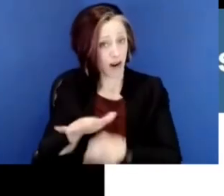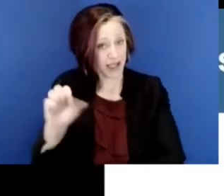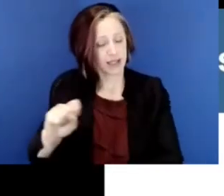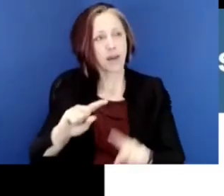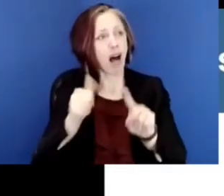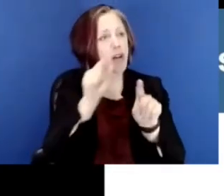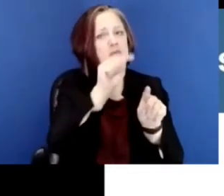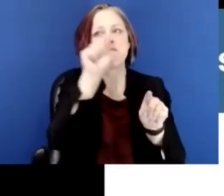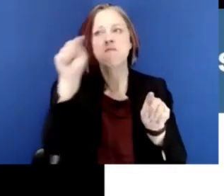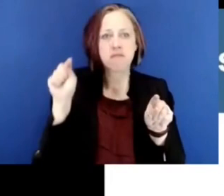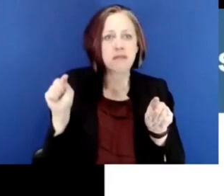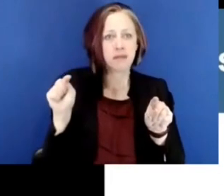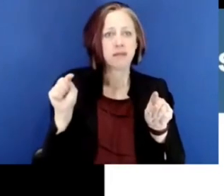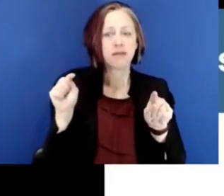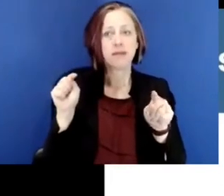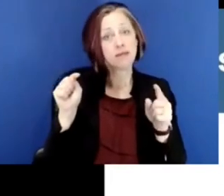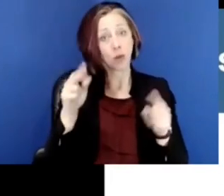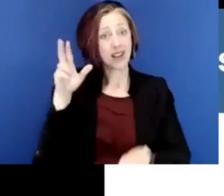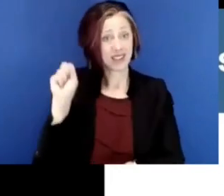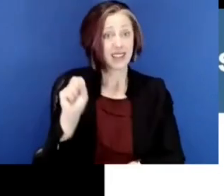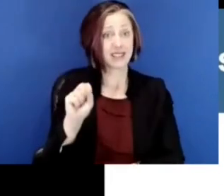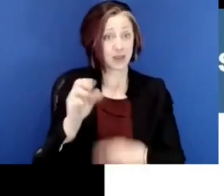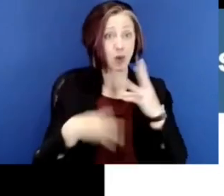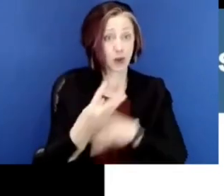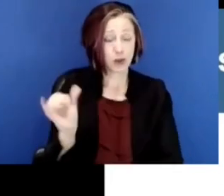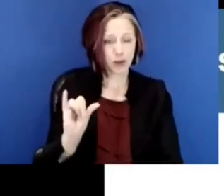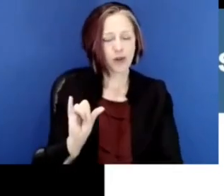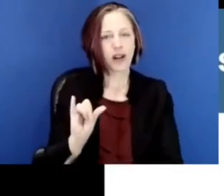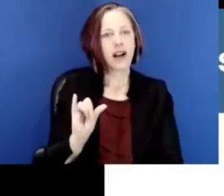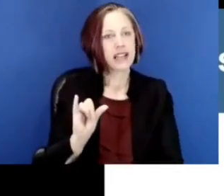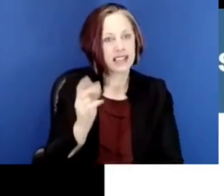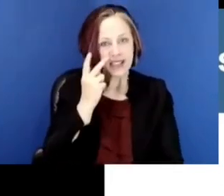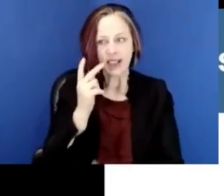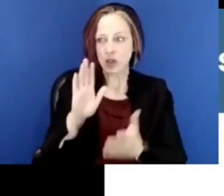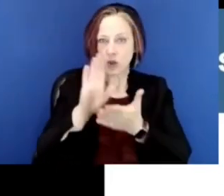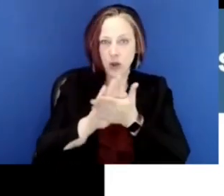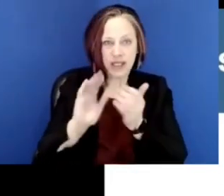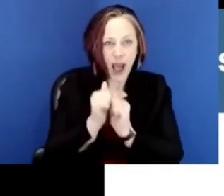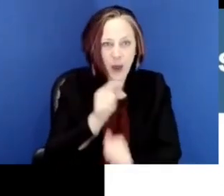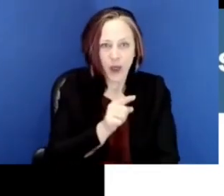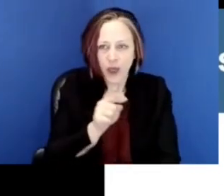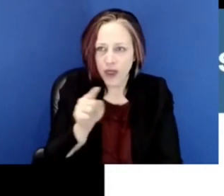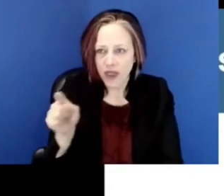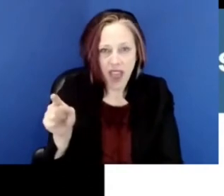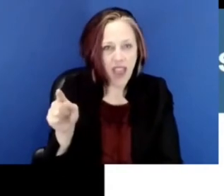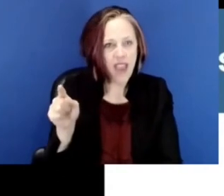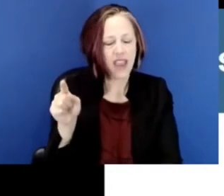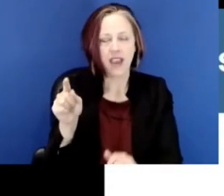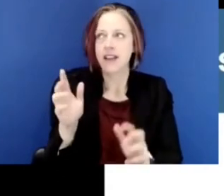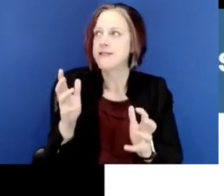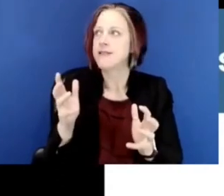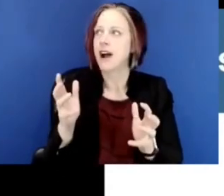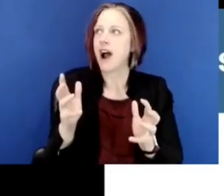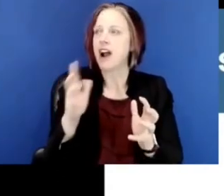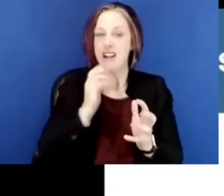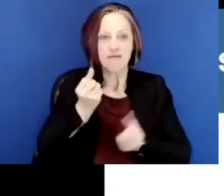California, but also across the U.S. and the world, is how schools are front